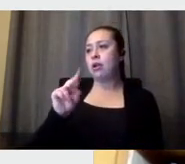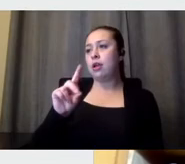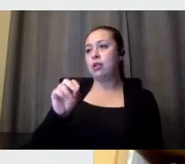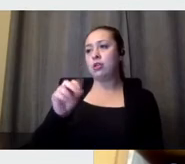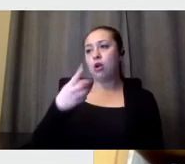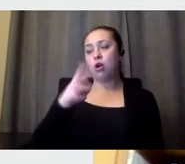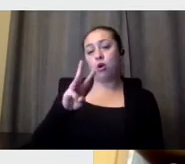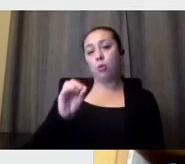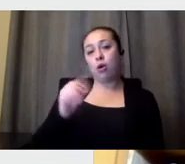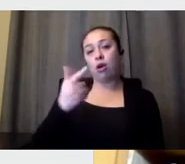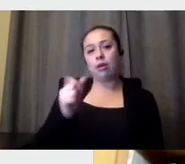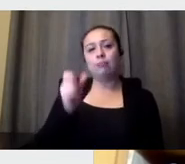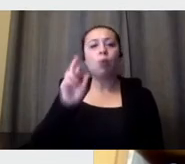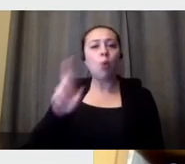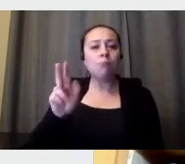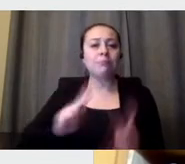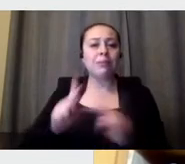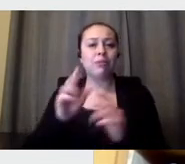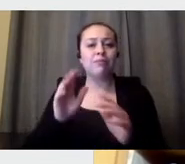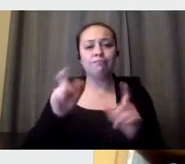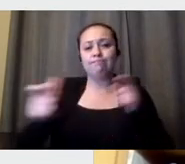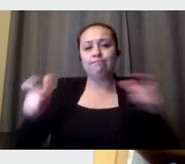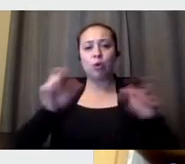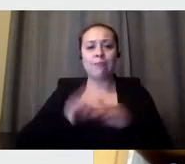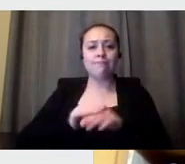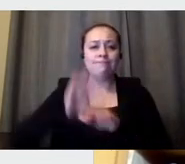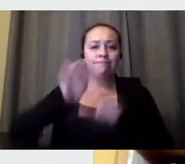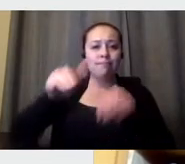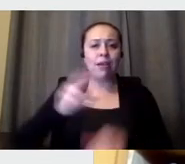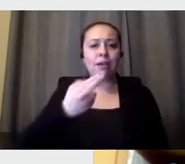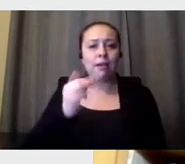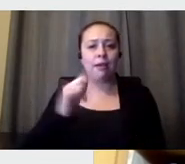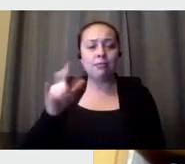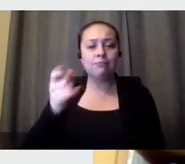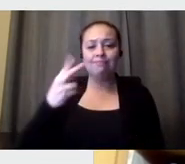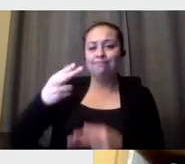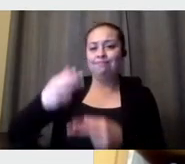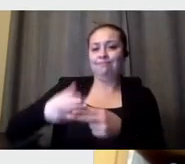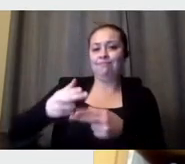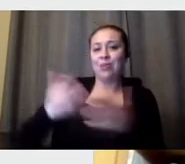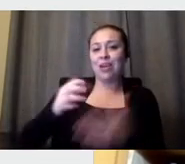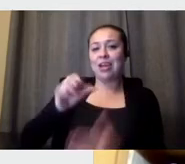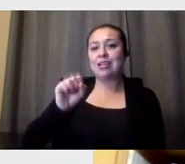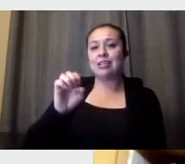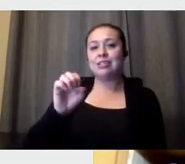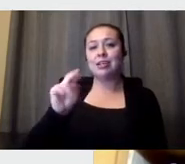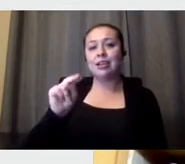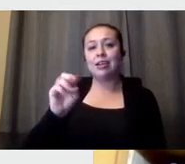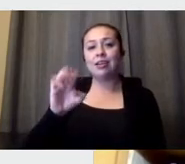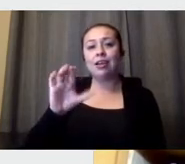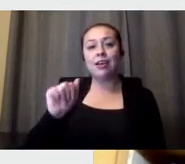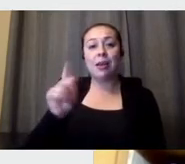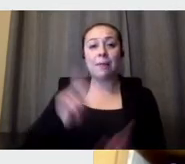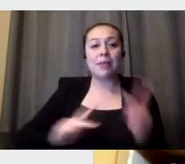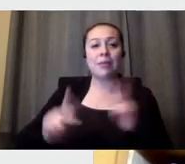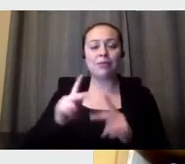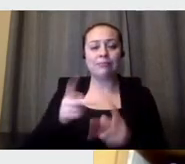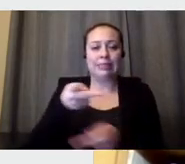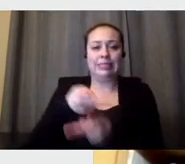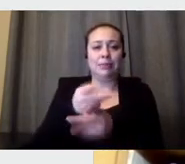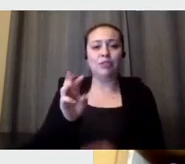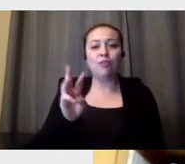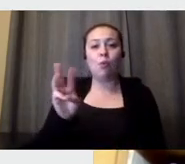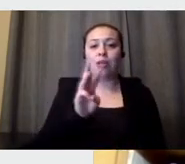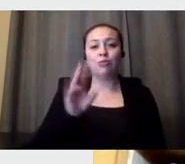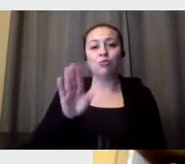or people of the Great Hill. In English, they are known as Seneca people, keepers of the Western door. They are